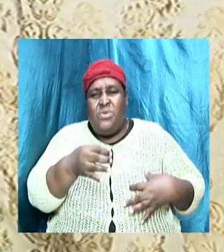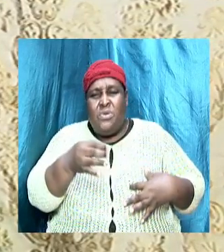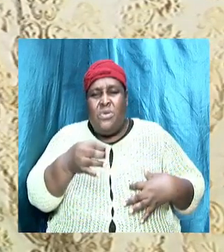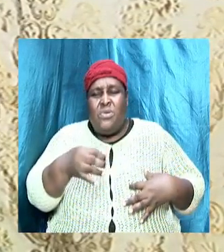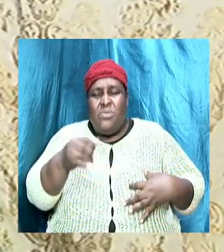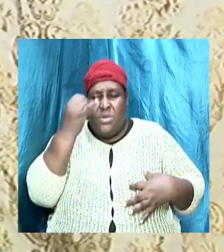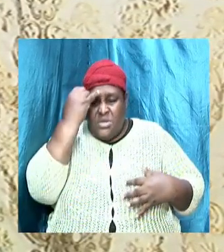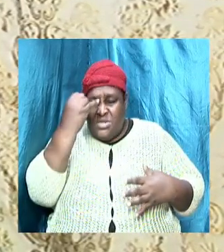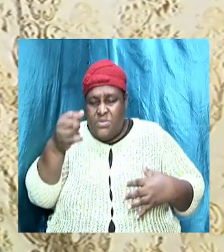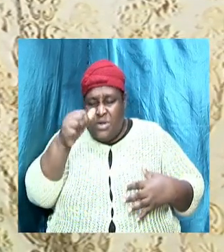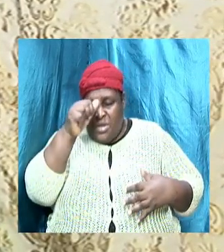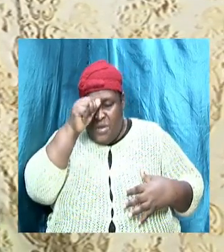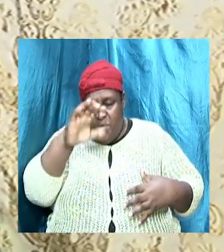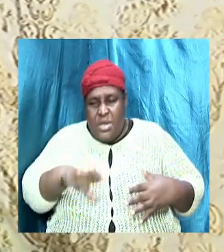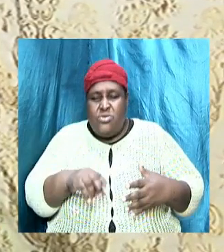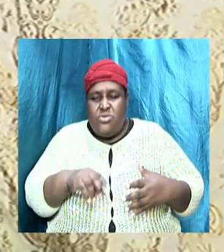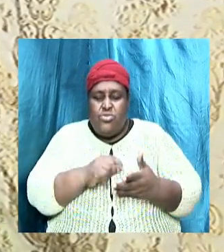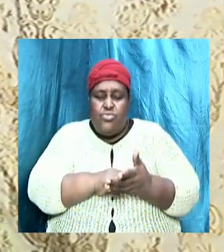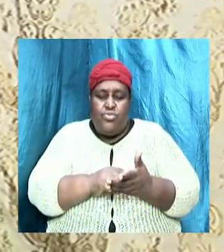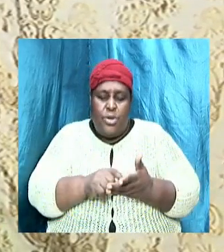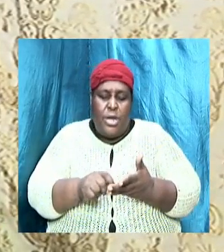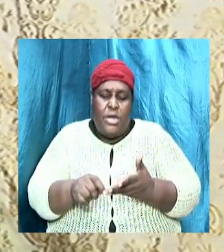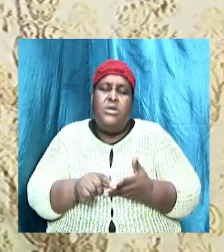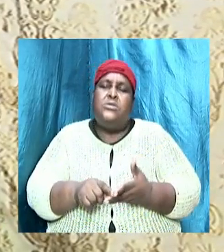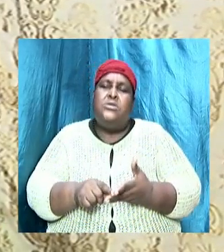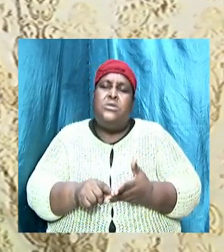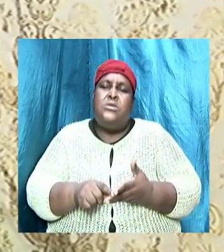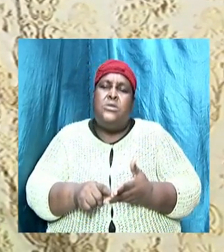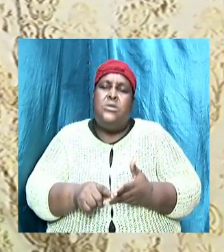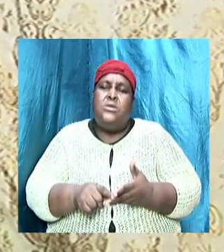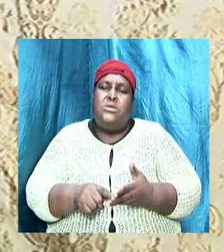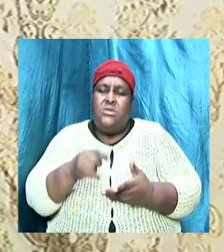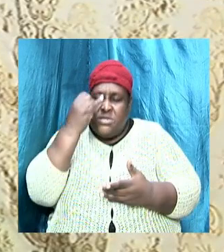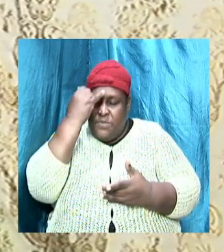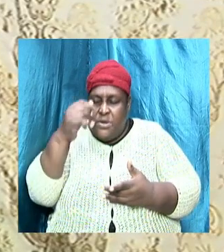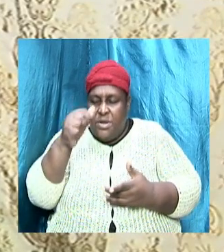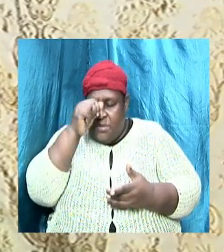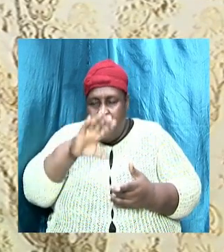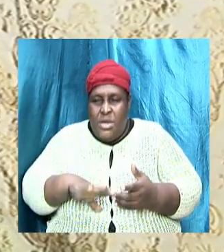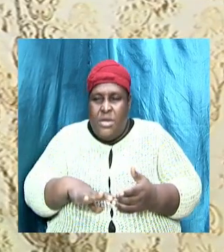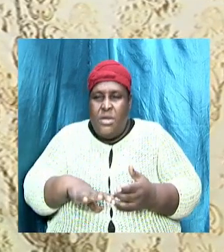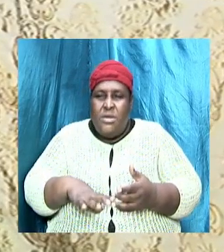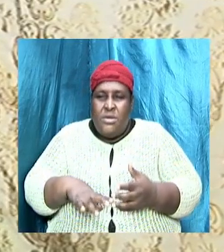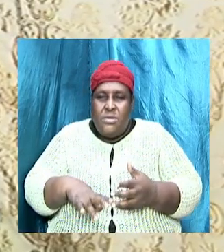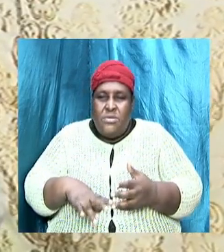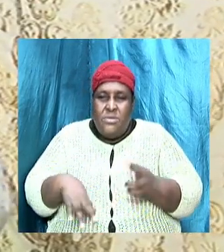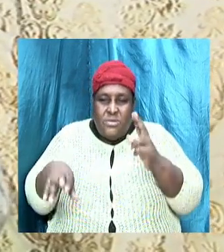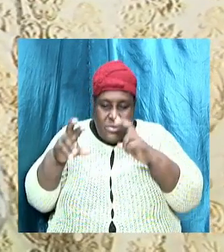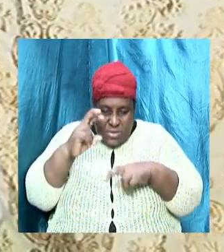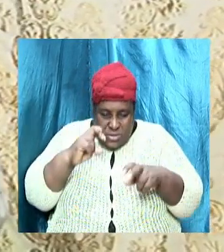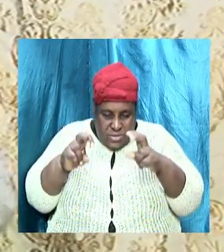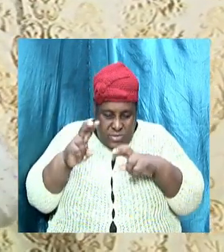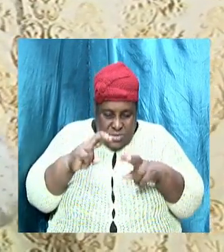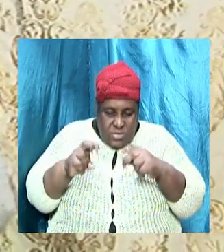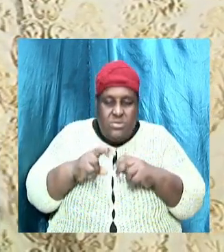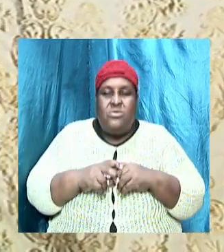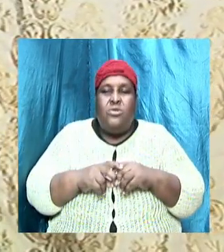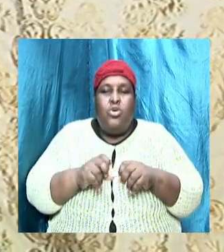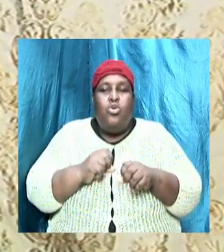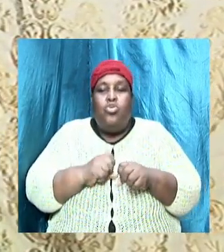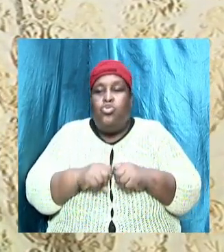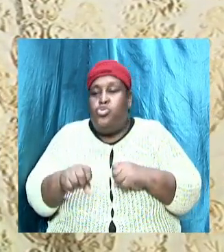to write, And inspire men to research, and to preach, and to teach. So it is that men get their